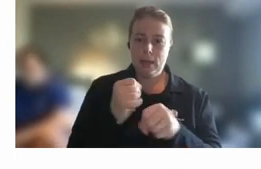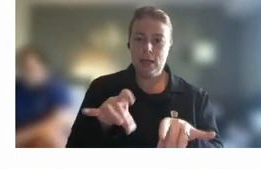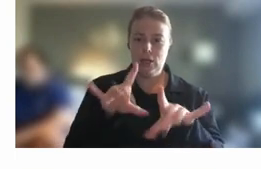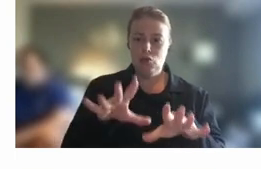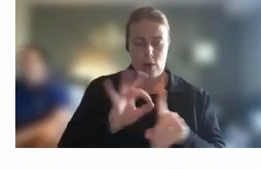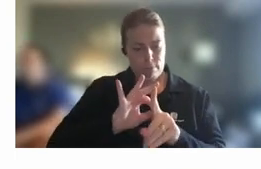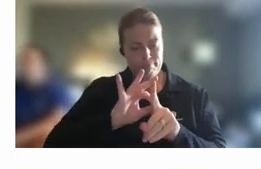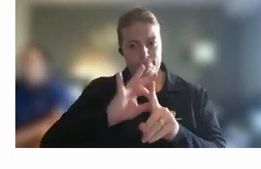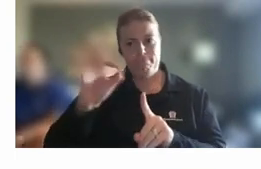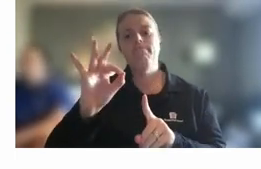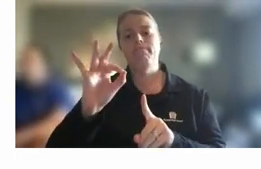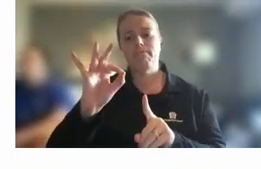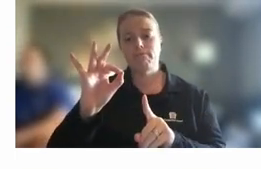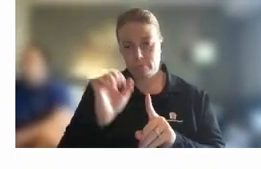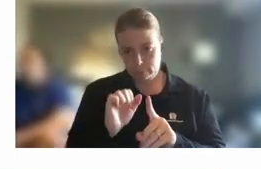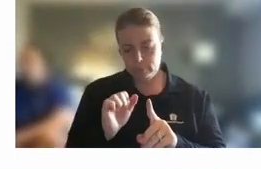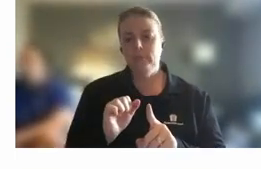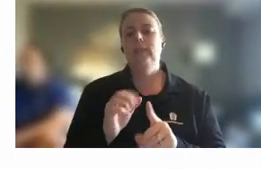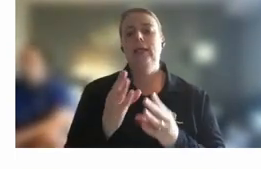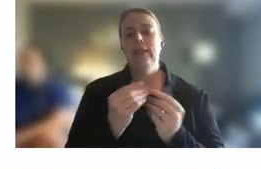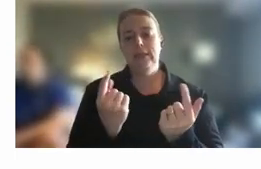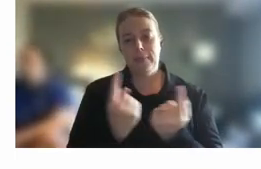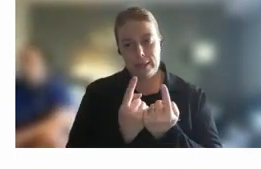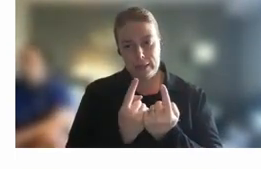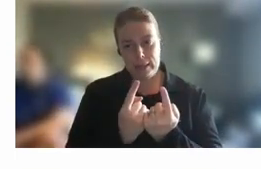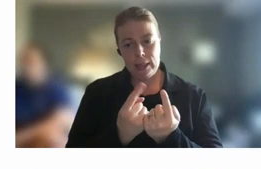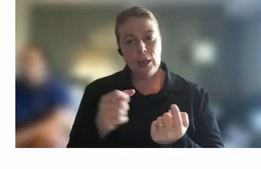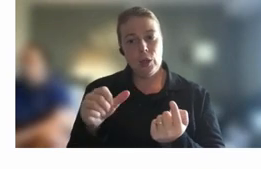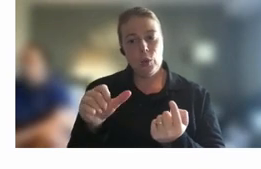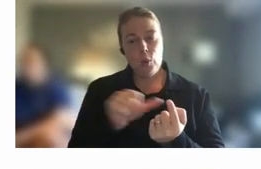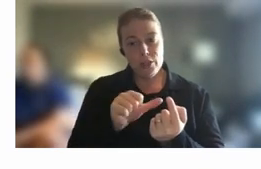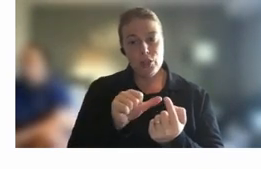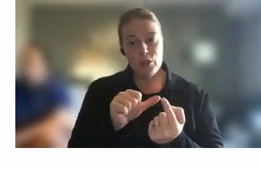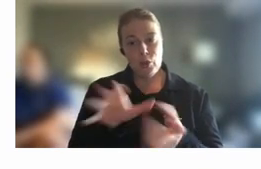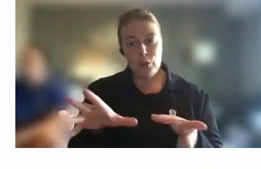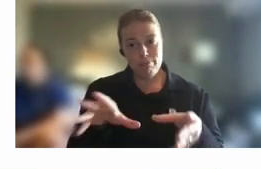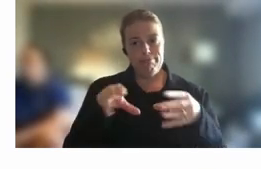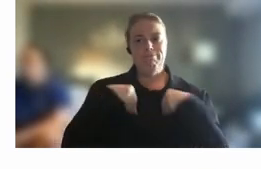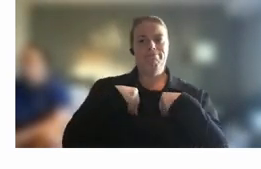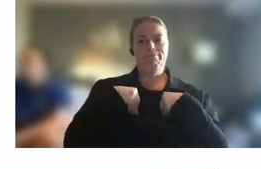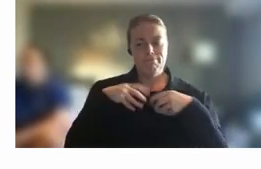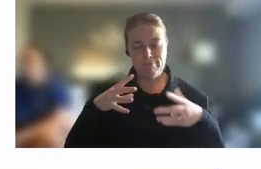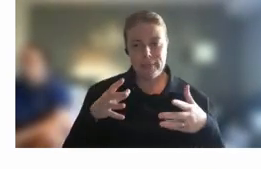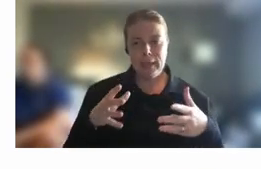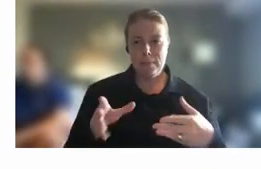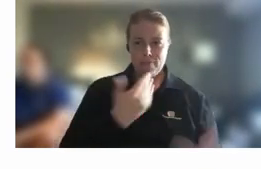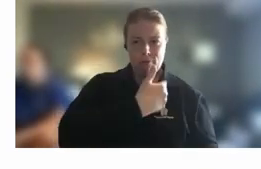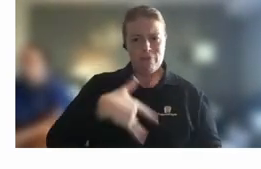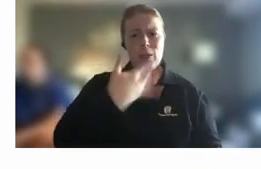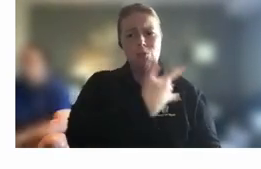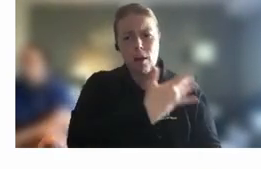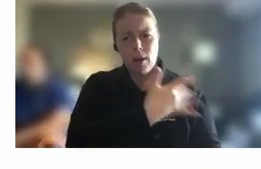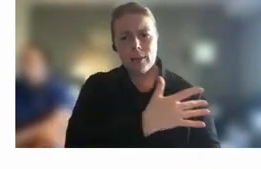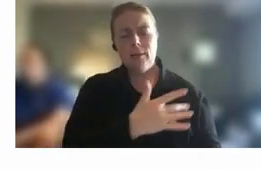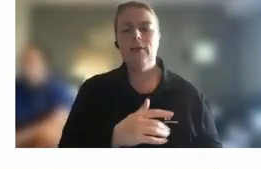um and it's something that we should lean into uh and and be proud of uh but